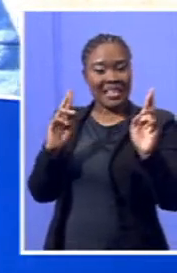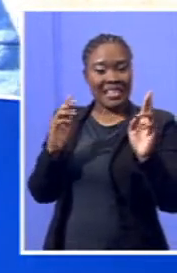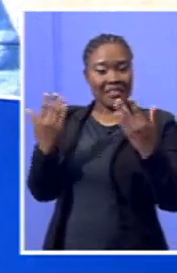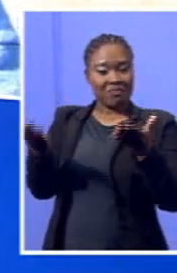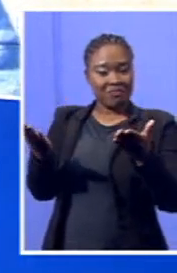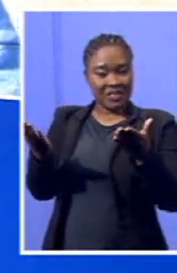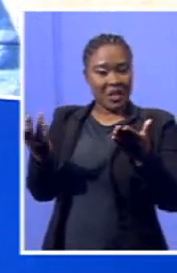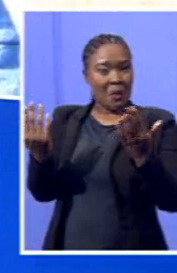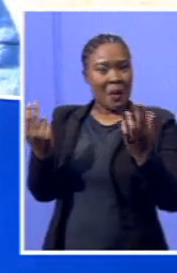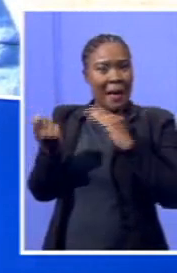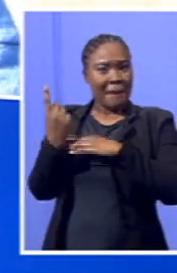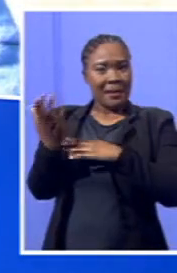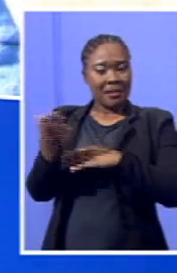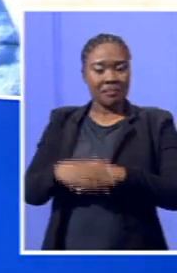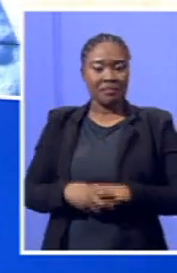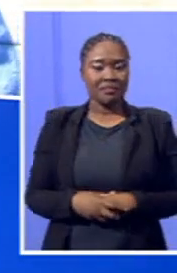happening there?